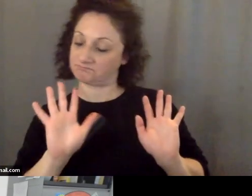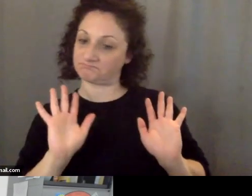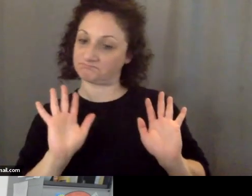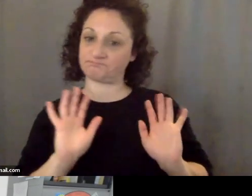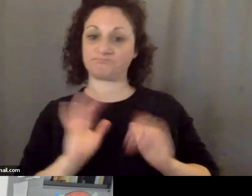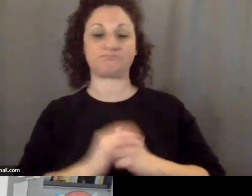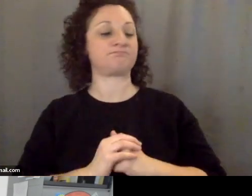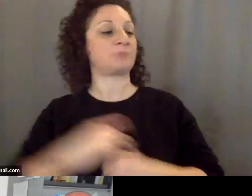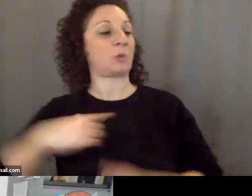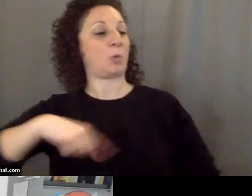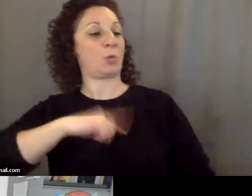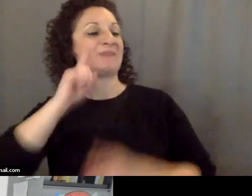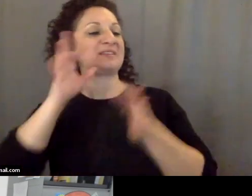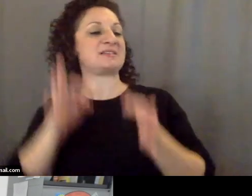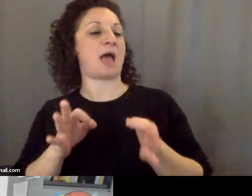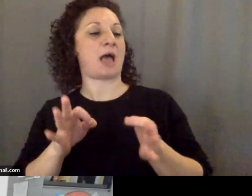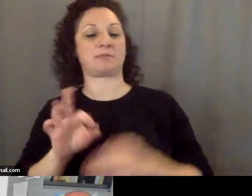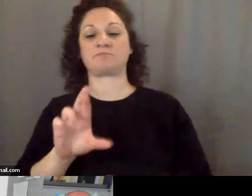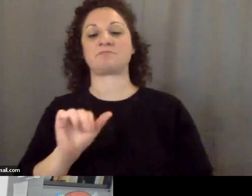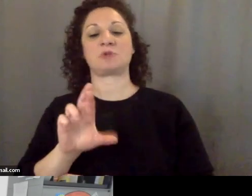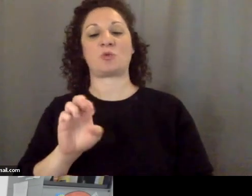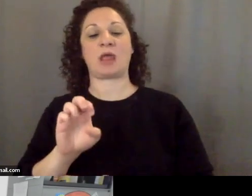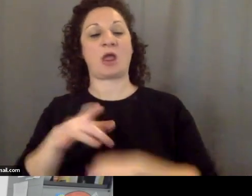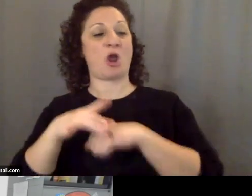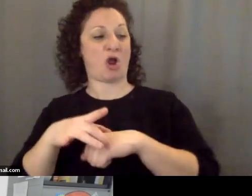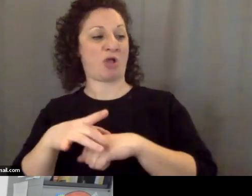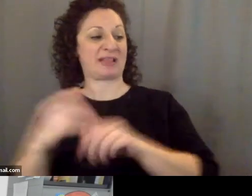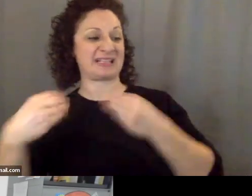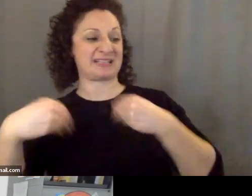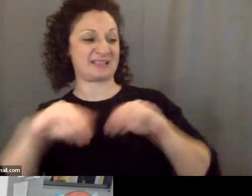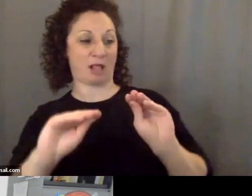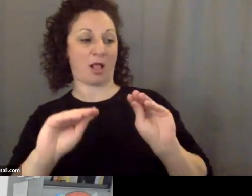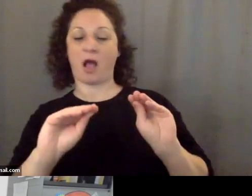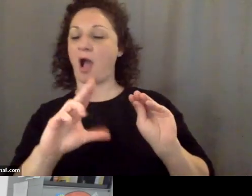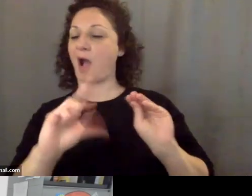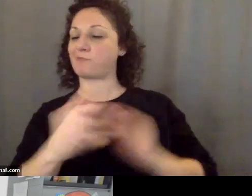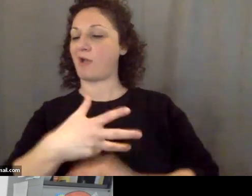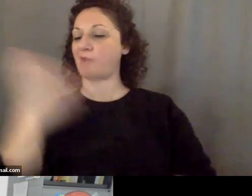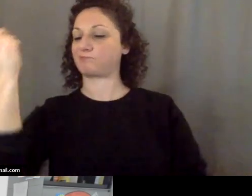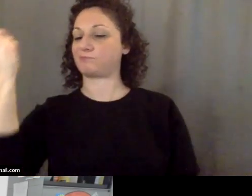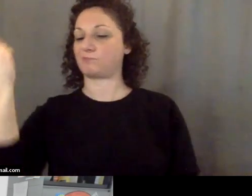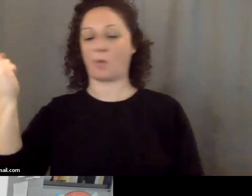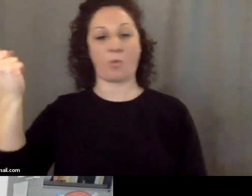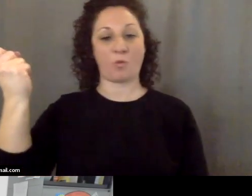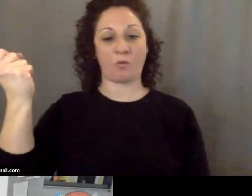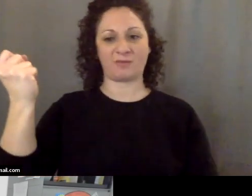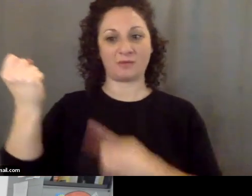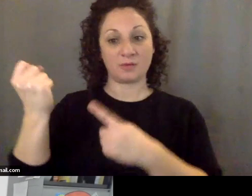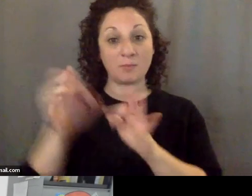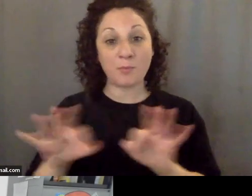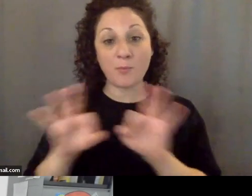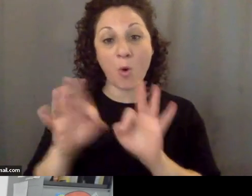We've decided not to sell you rare earths anymore. Now why is that important? because rare earths are an absolutely